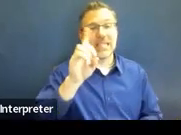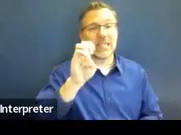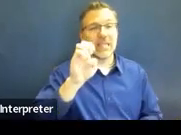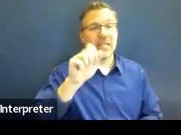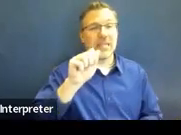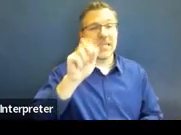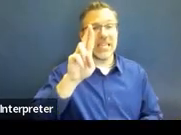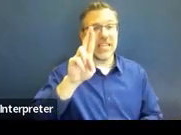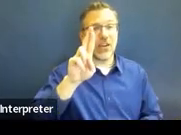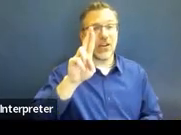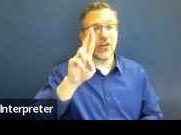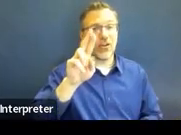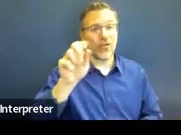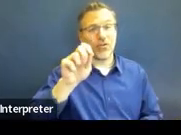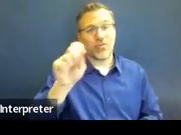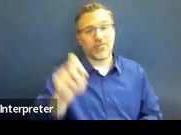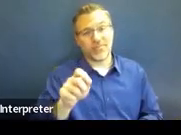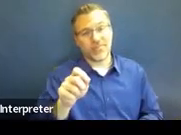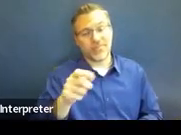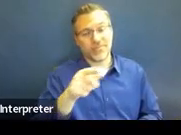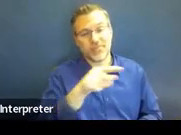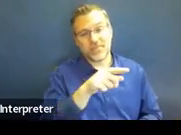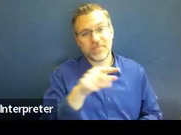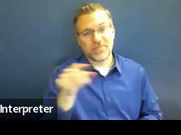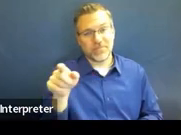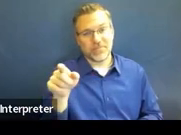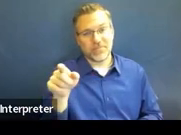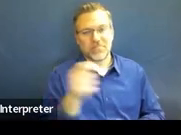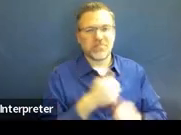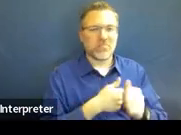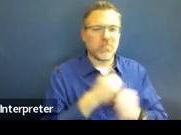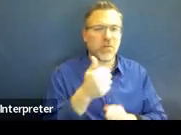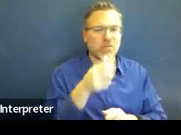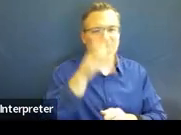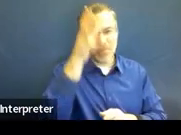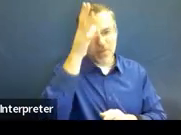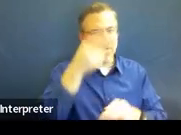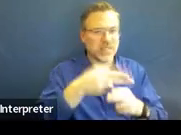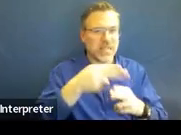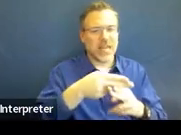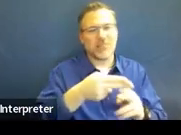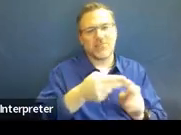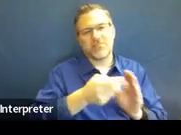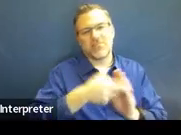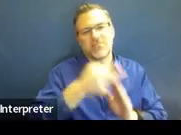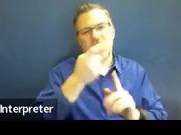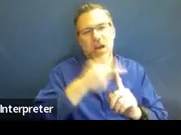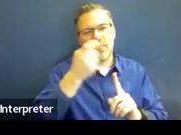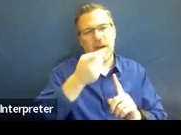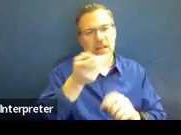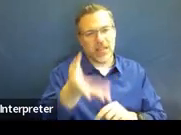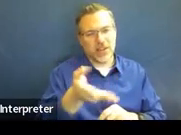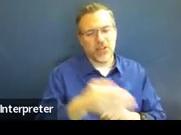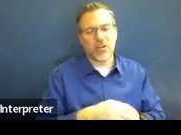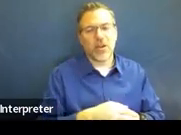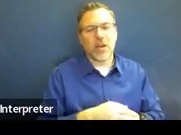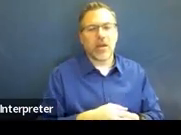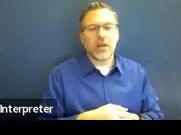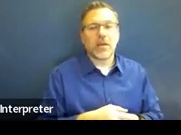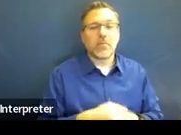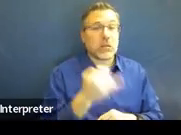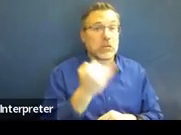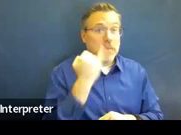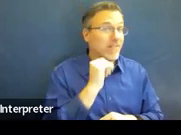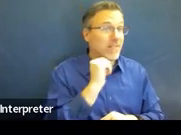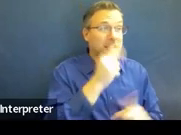you have a vendor, that's pre-filled. But if you don't, make sure you're addressing that to the parents and or